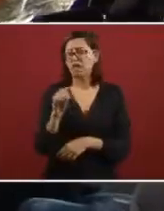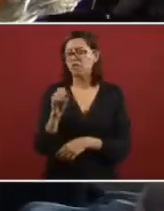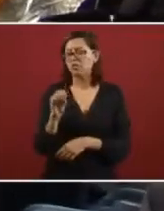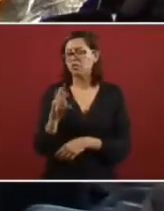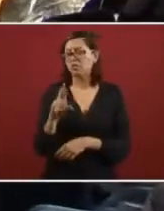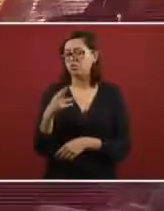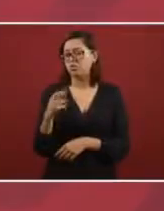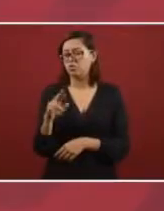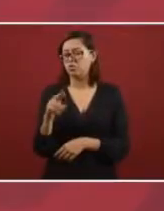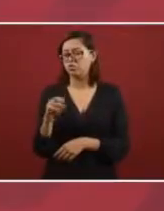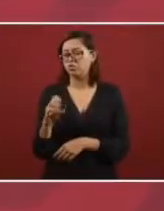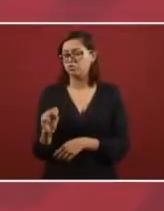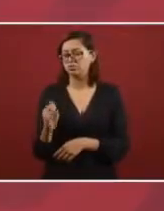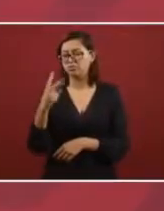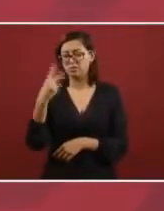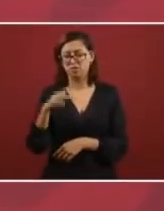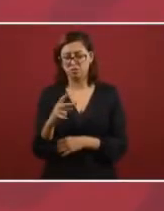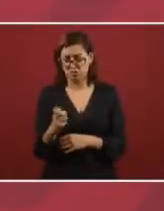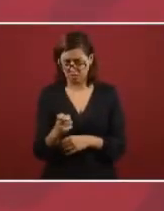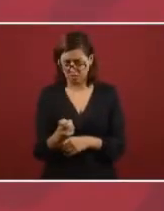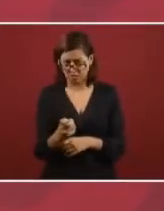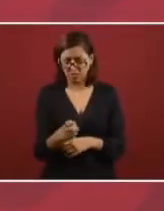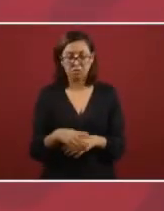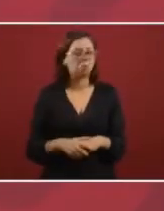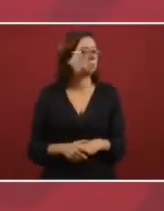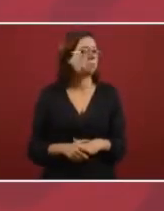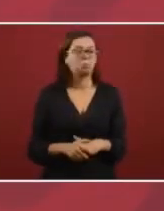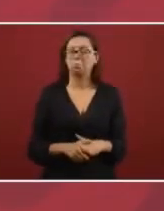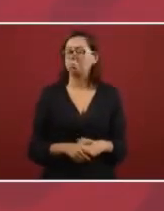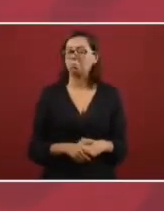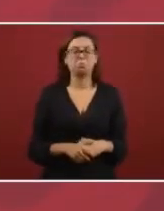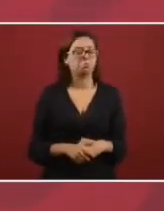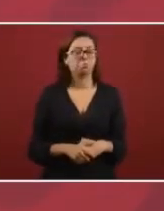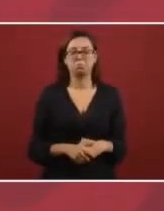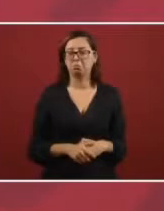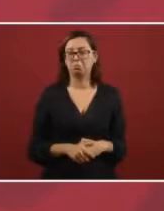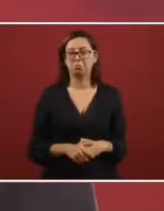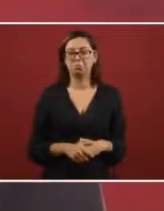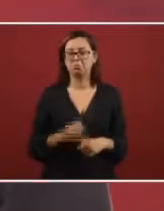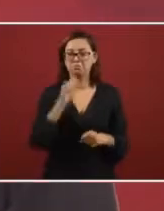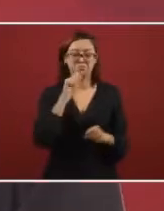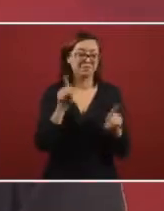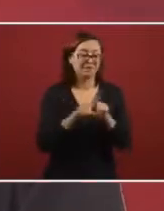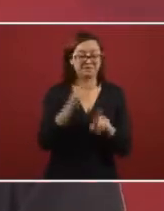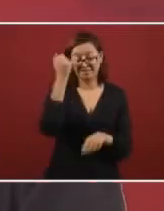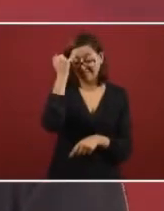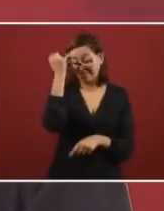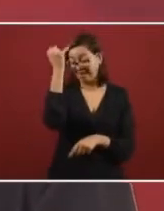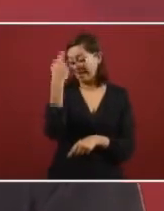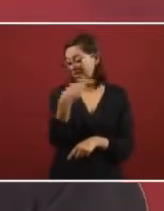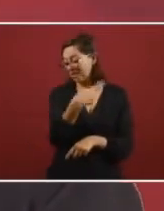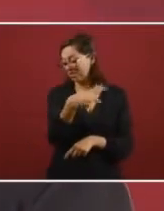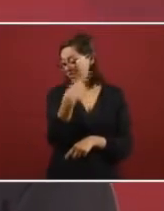If it has to do with the purchases in Mexico. No, that's just a